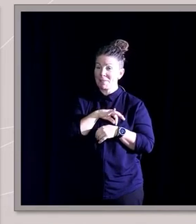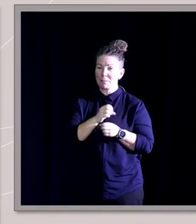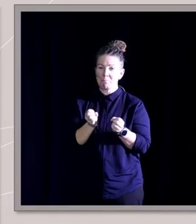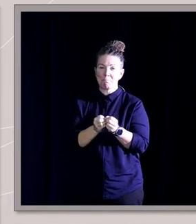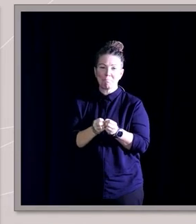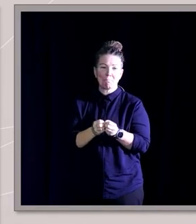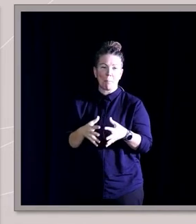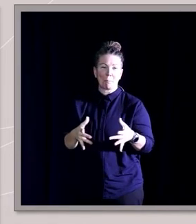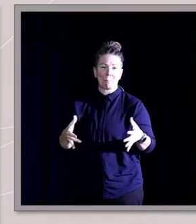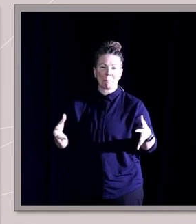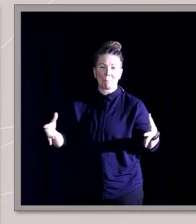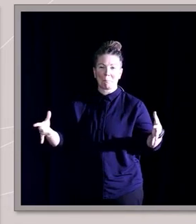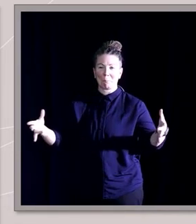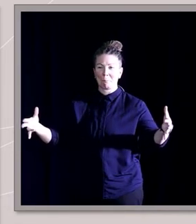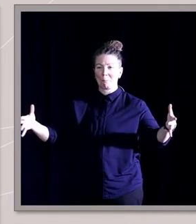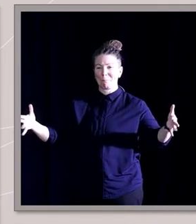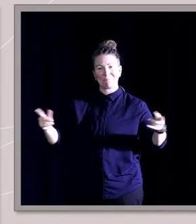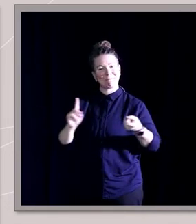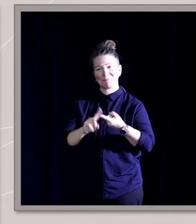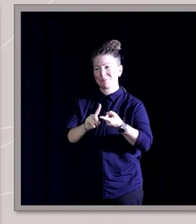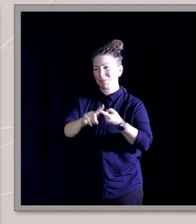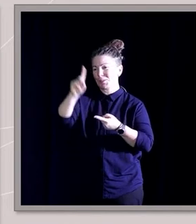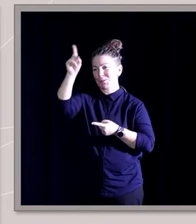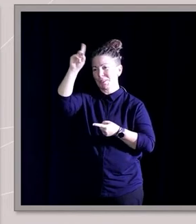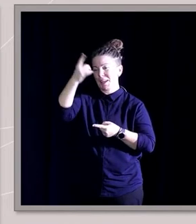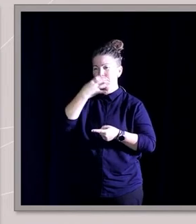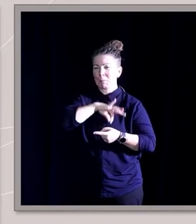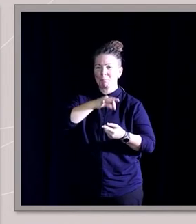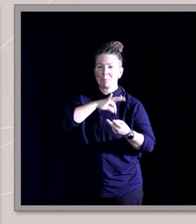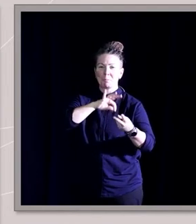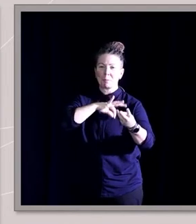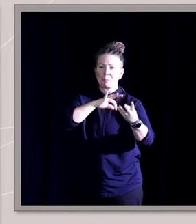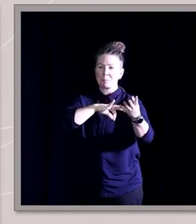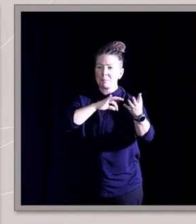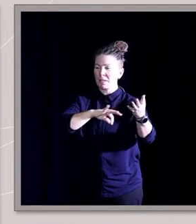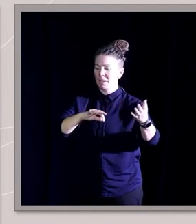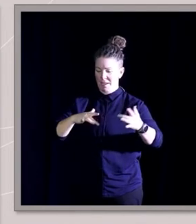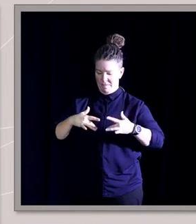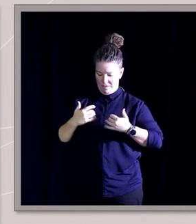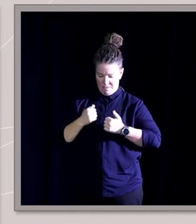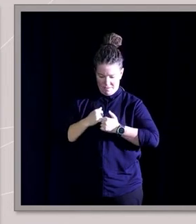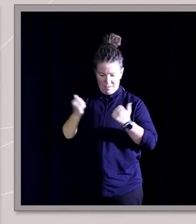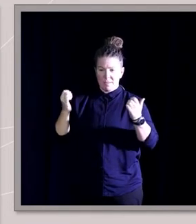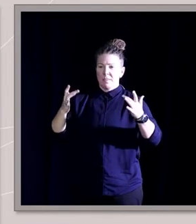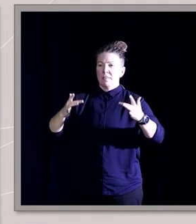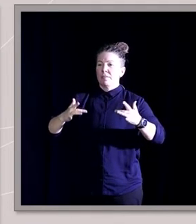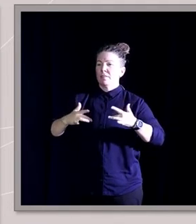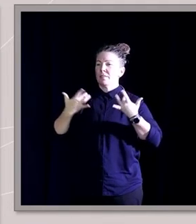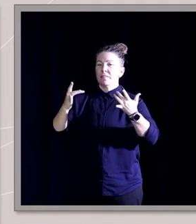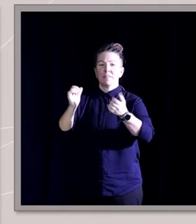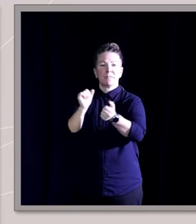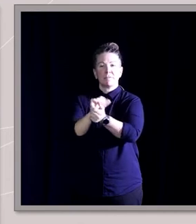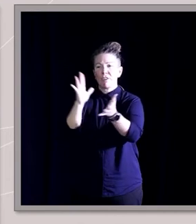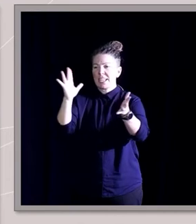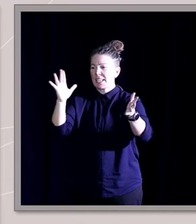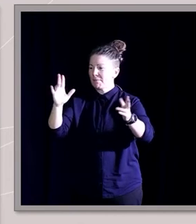and they're still rolling in today. They've unlocked my own personal freedom and life, unlocked my